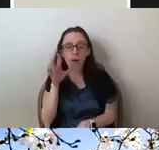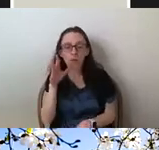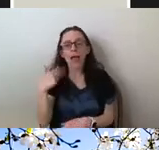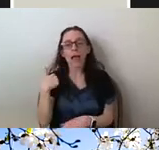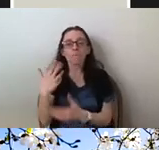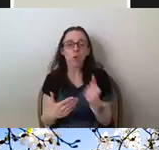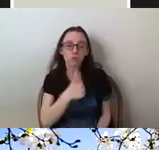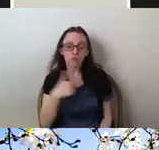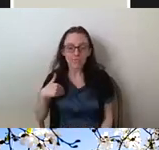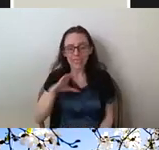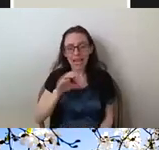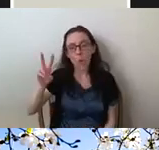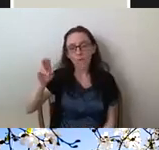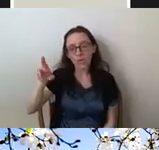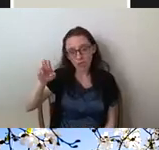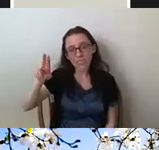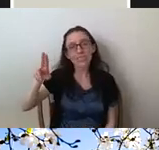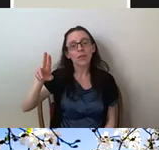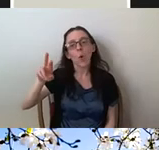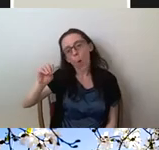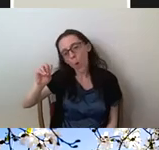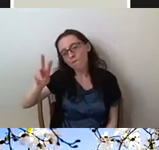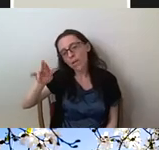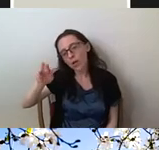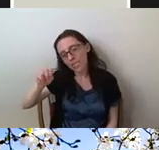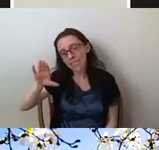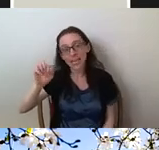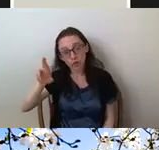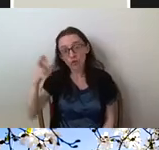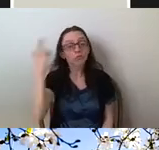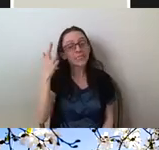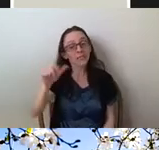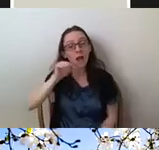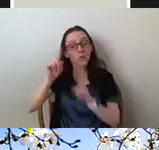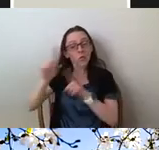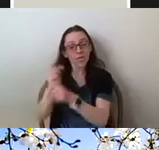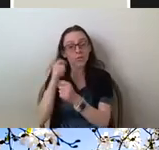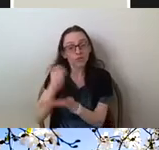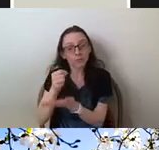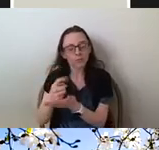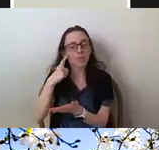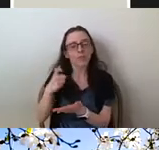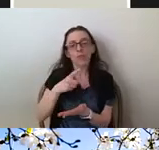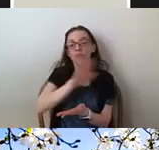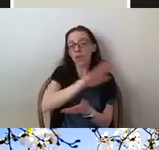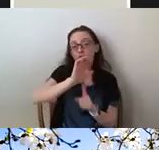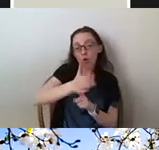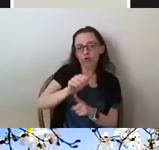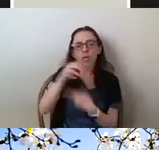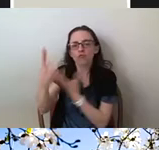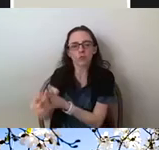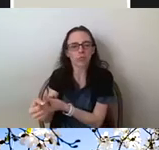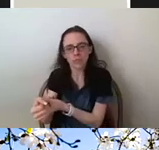cancer, but forwent treatment due to a culture of mistrust of the medical community. She describes that having grown up in